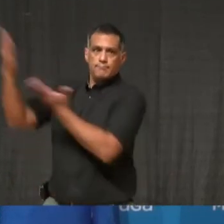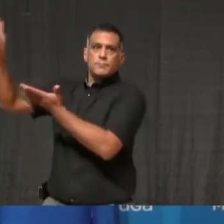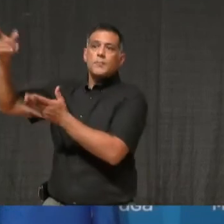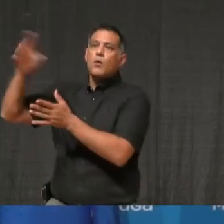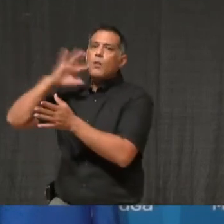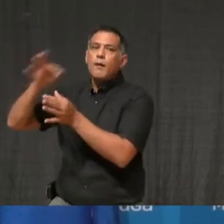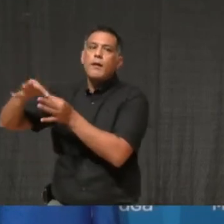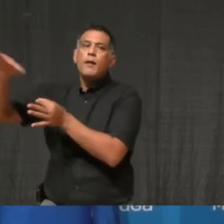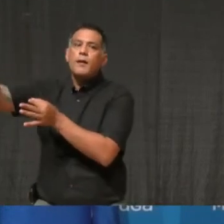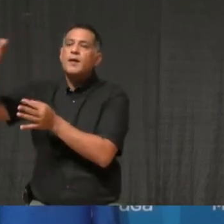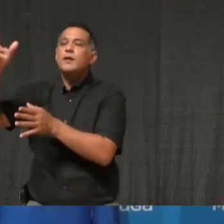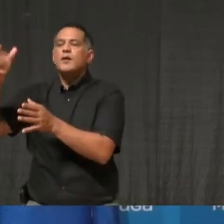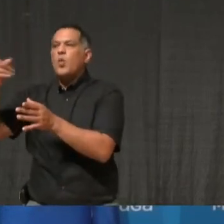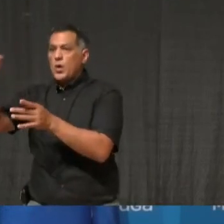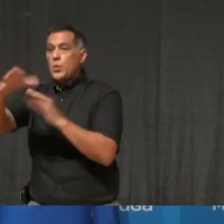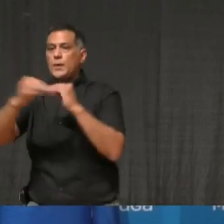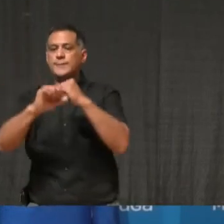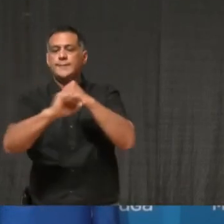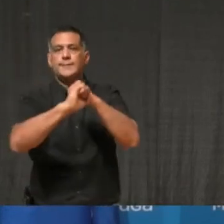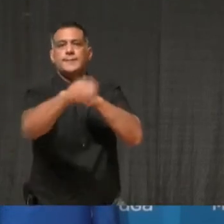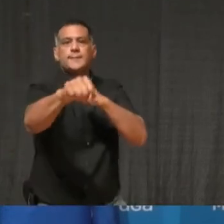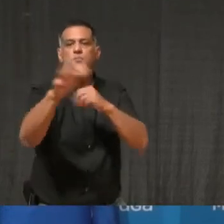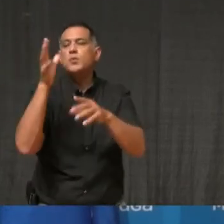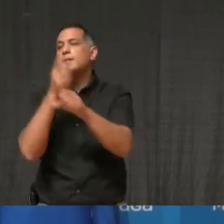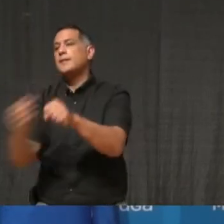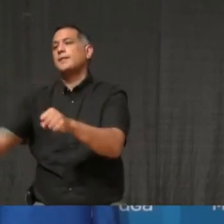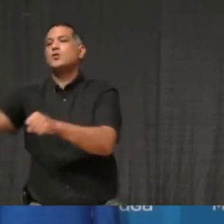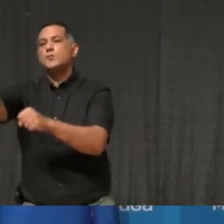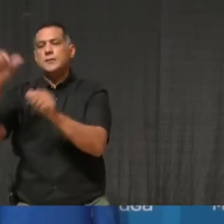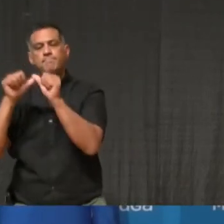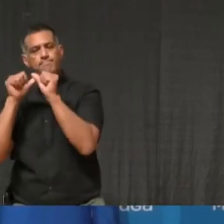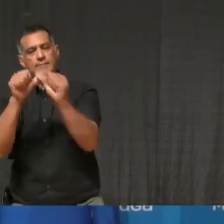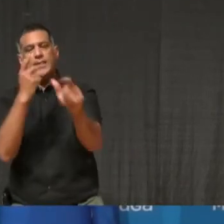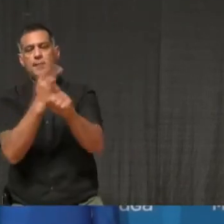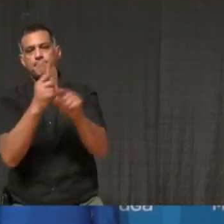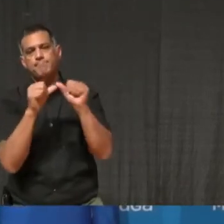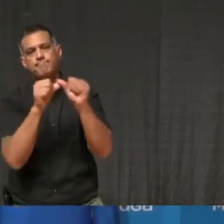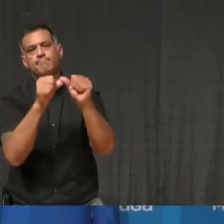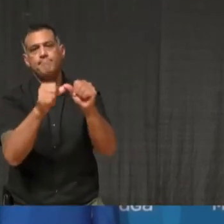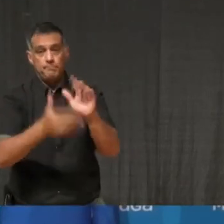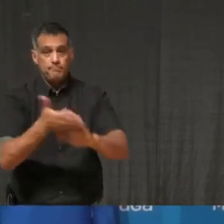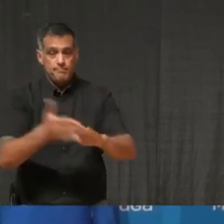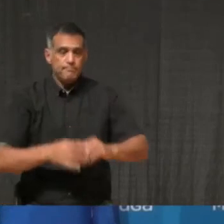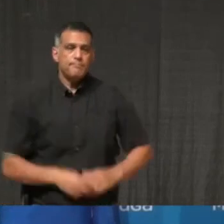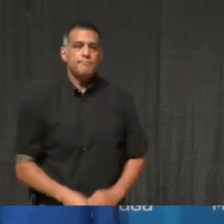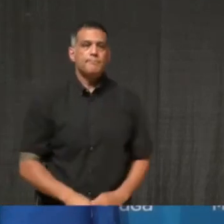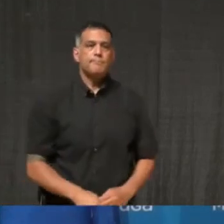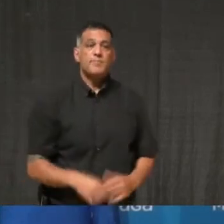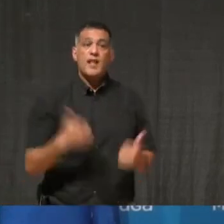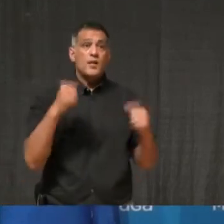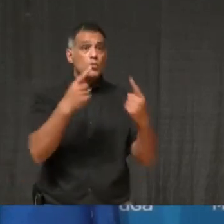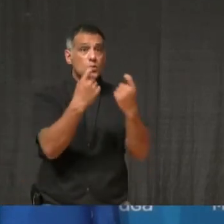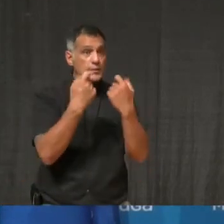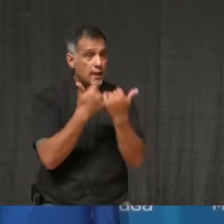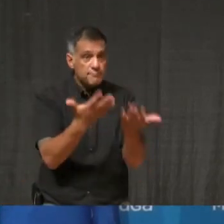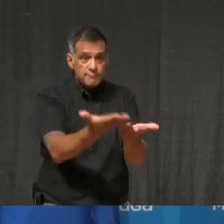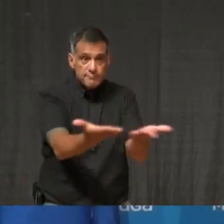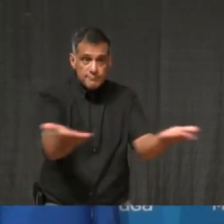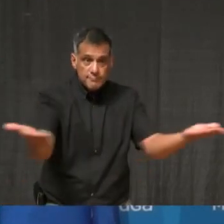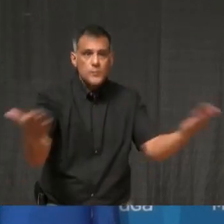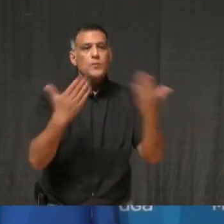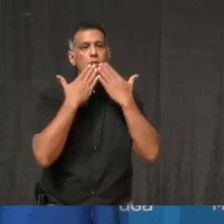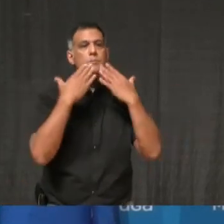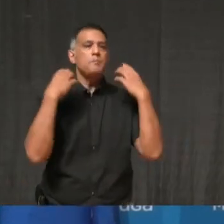Madam Mayor, that's all the questions for today. This concludes today's press conference. On behalf of the Mayor and Dr. Lowe, I want to thank everyone for participating.